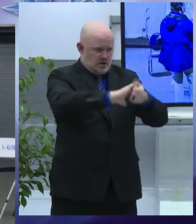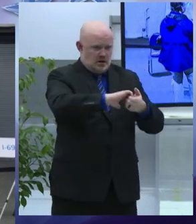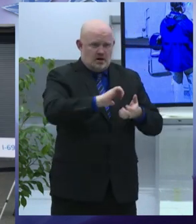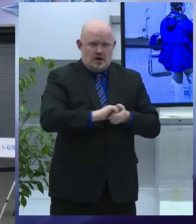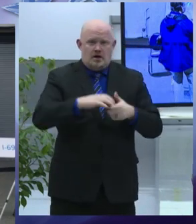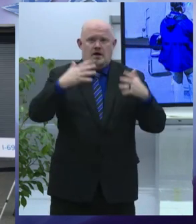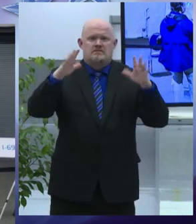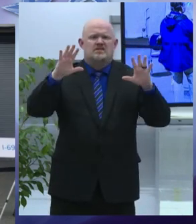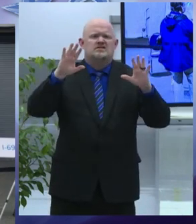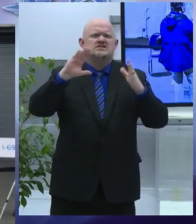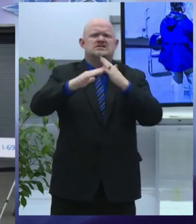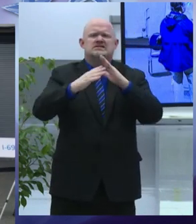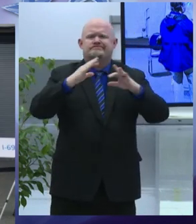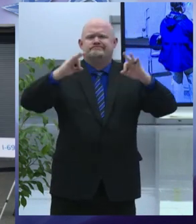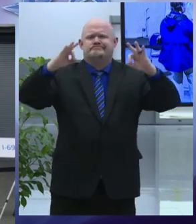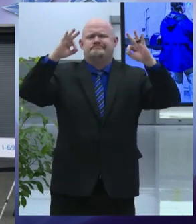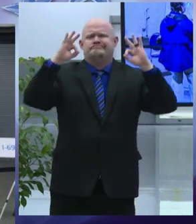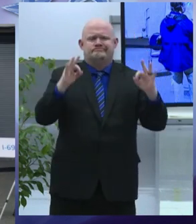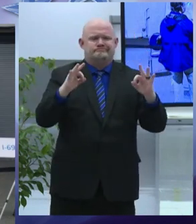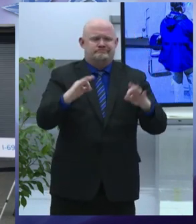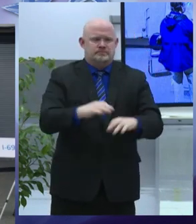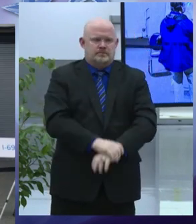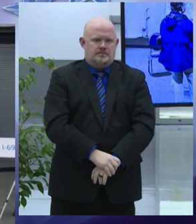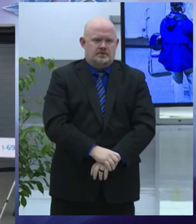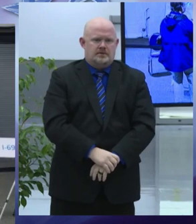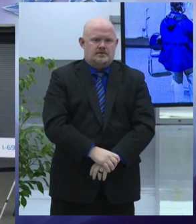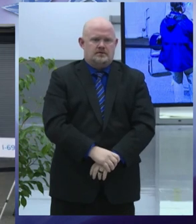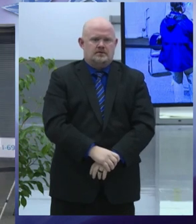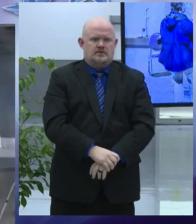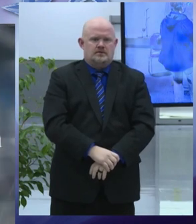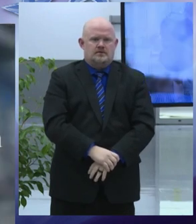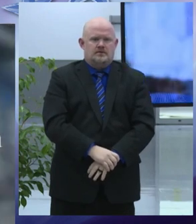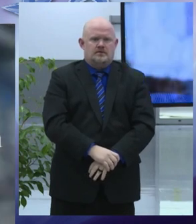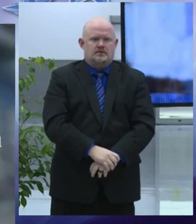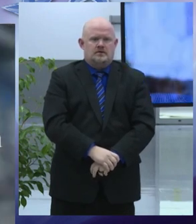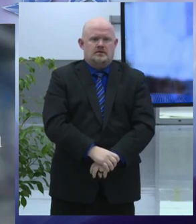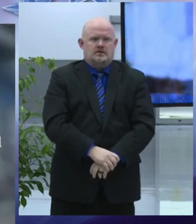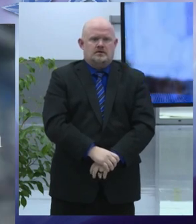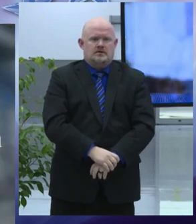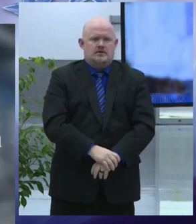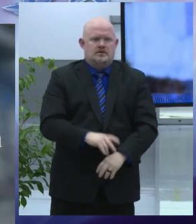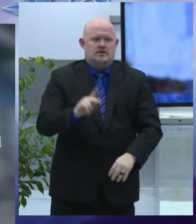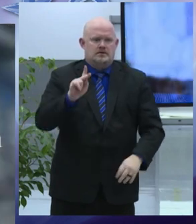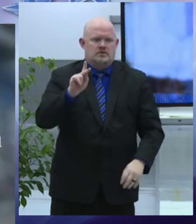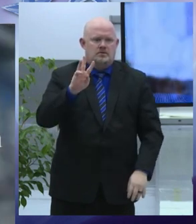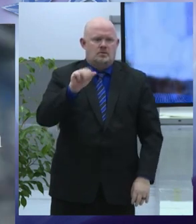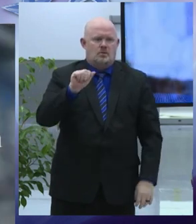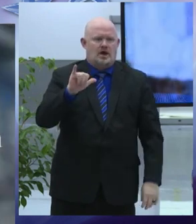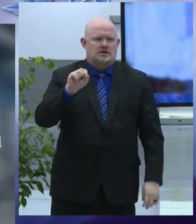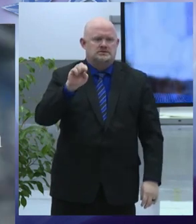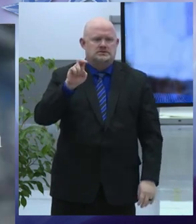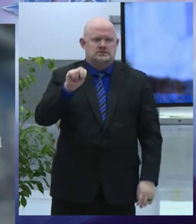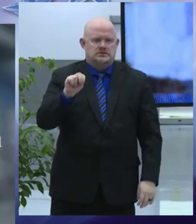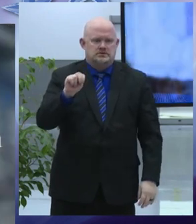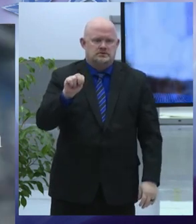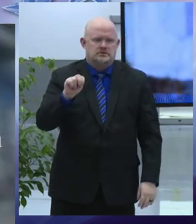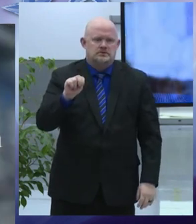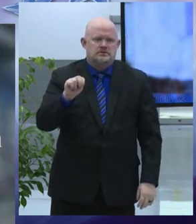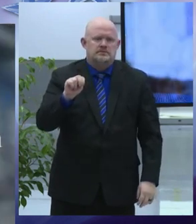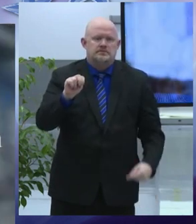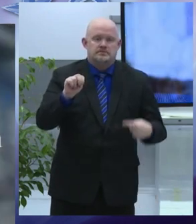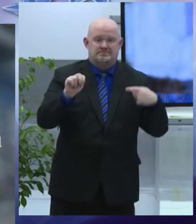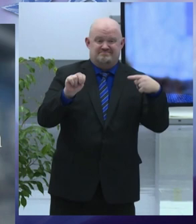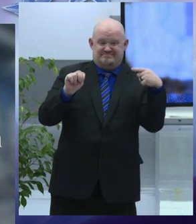quay sean peterson is living proof of the potential of the interstate 81 project the burnout avenue resident is a product of the